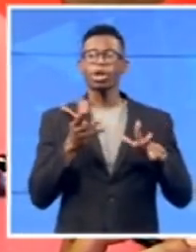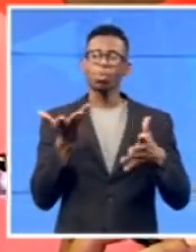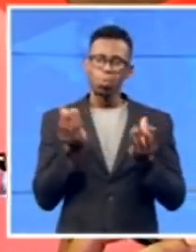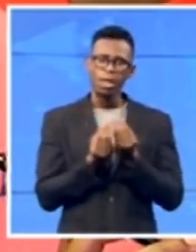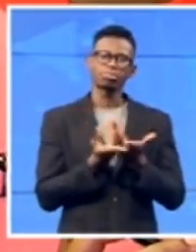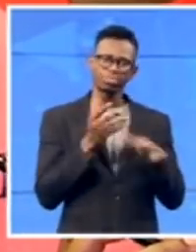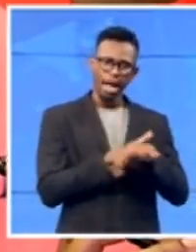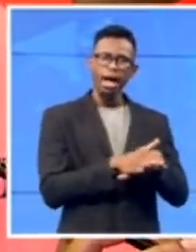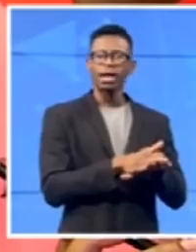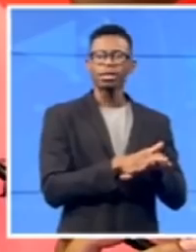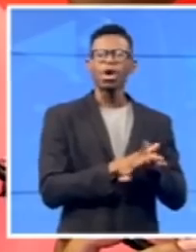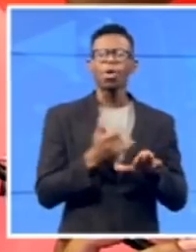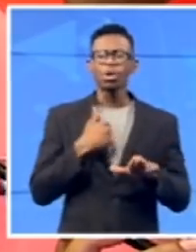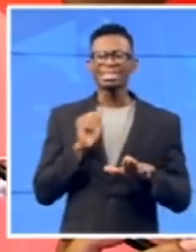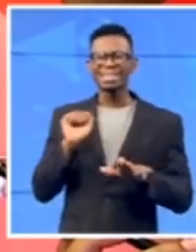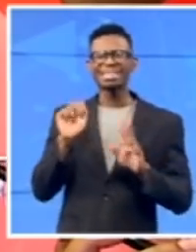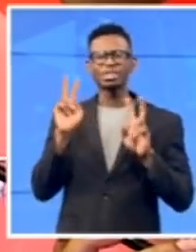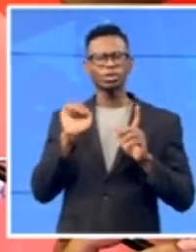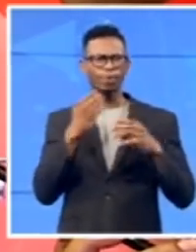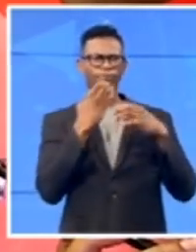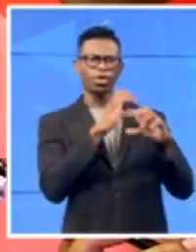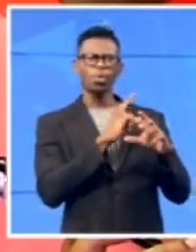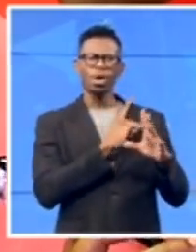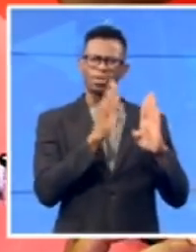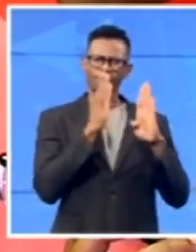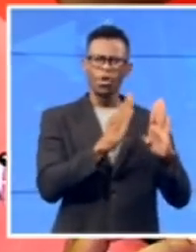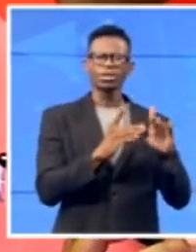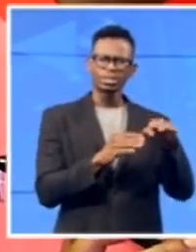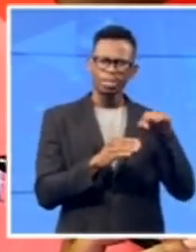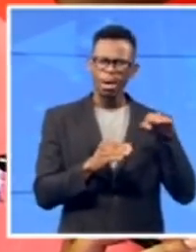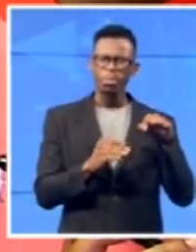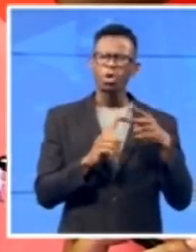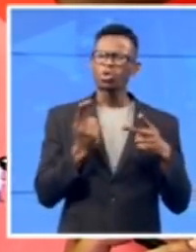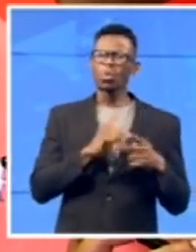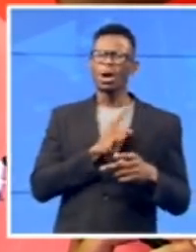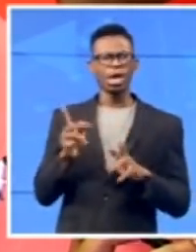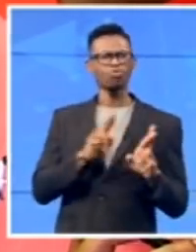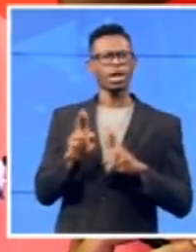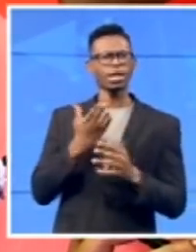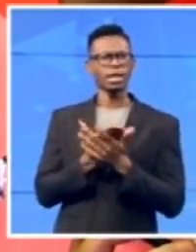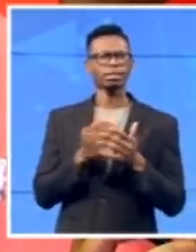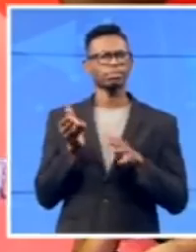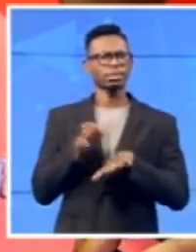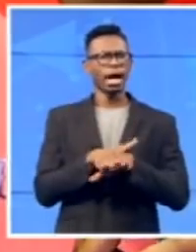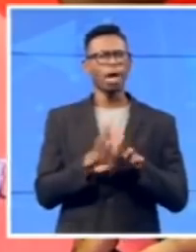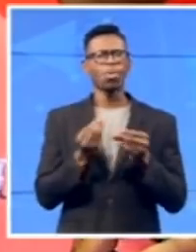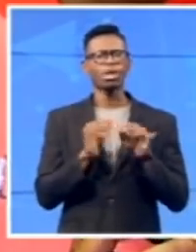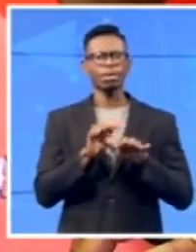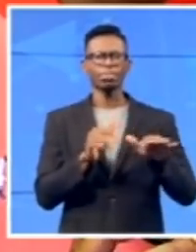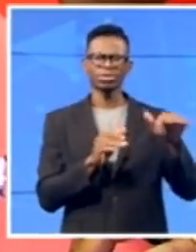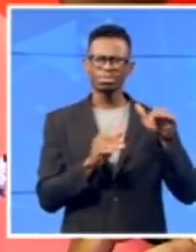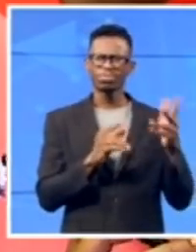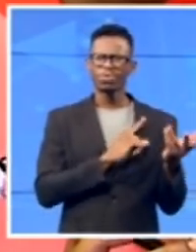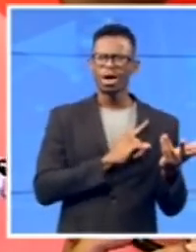and why he is prepared to die with Zimbabweans. So Malema is promoting illegality, criminality against a